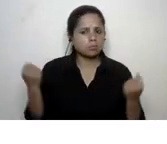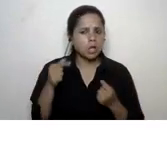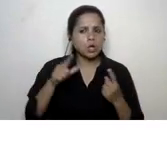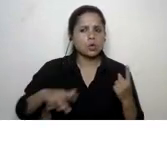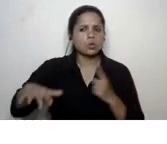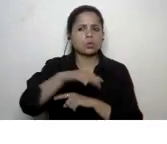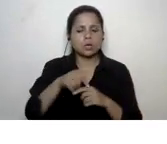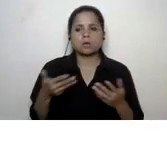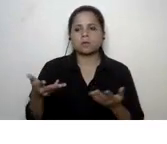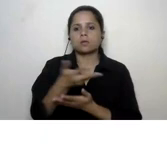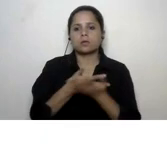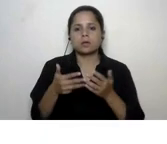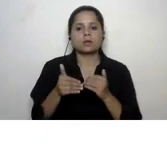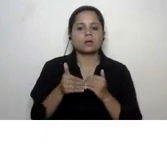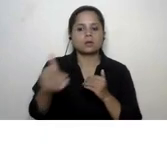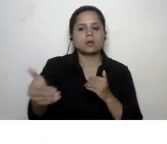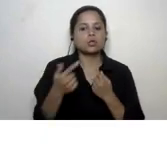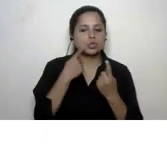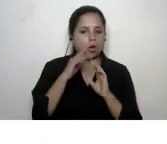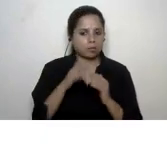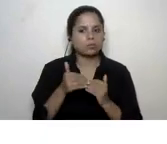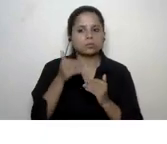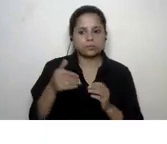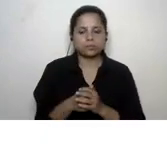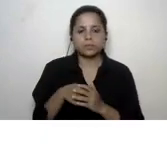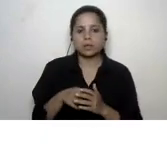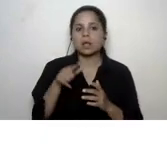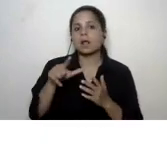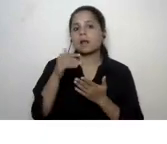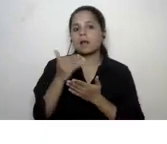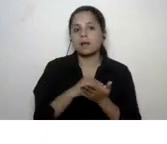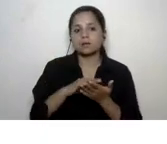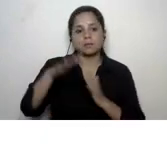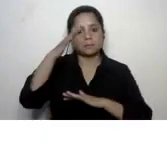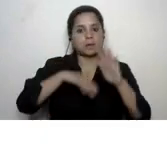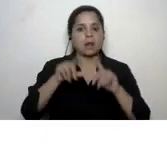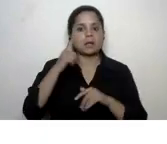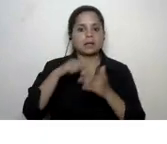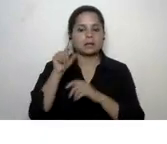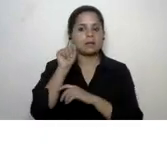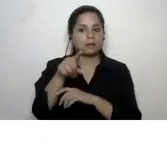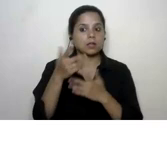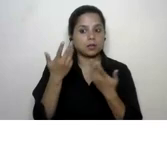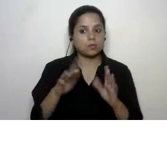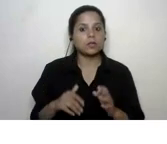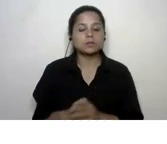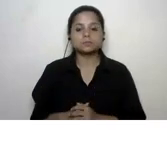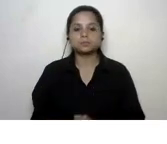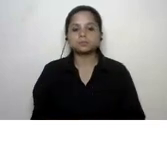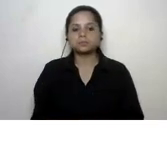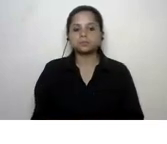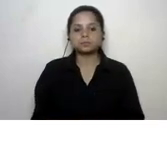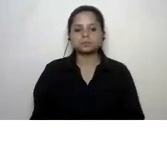we are going to be discussing as we go along further uh the lesson plan the link is given to you here and the uh